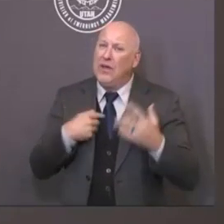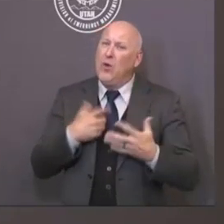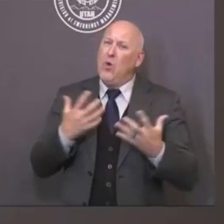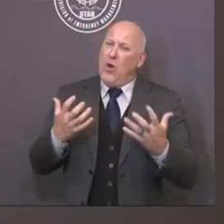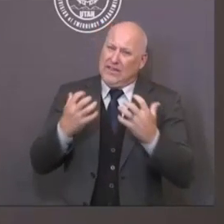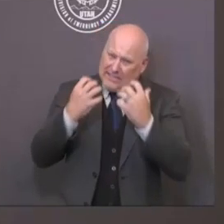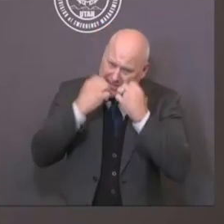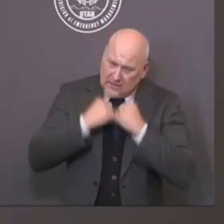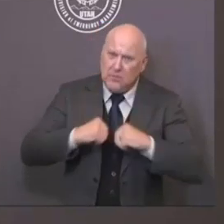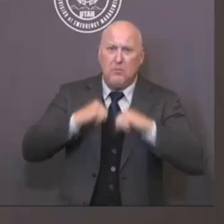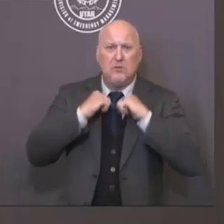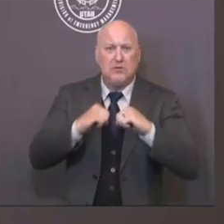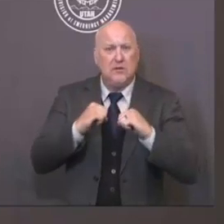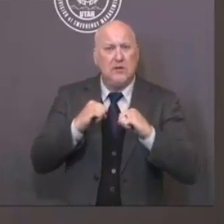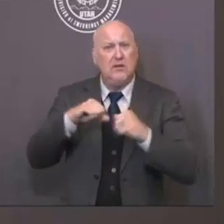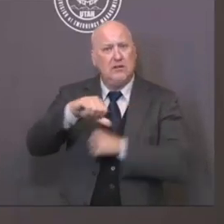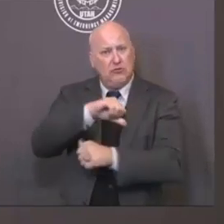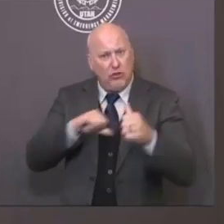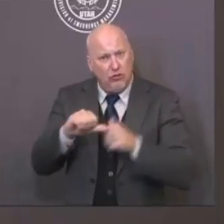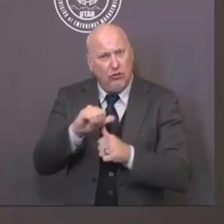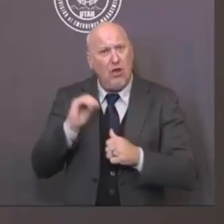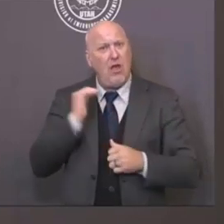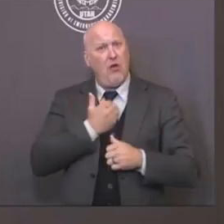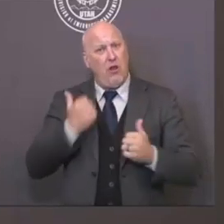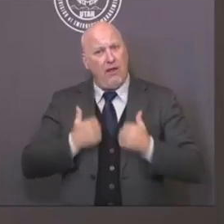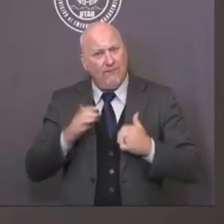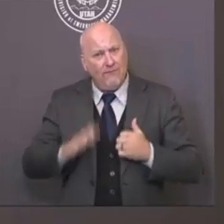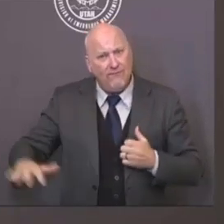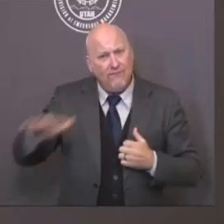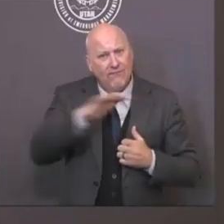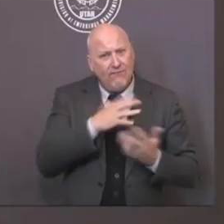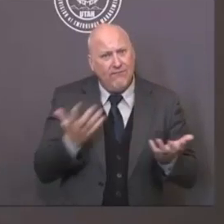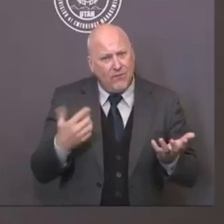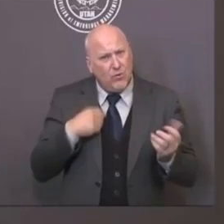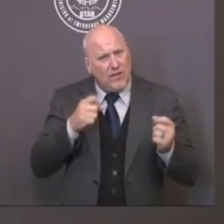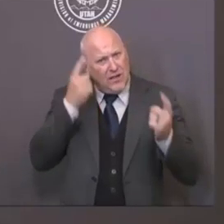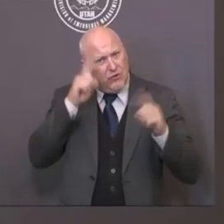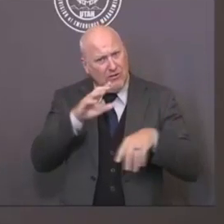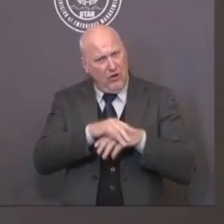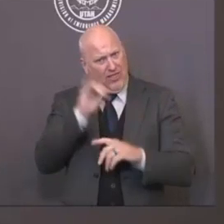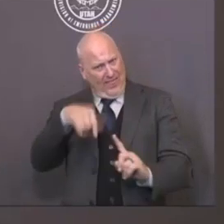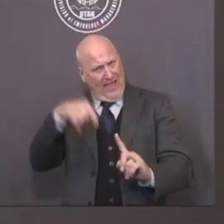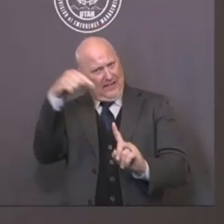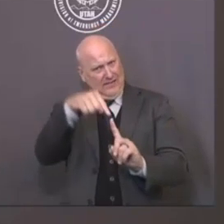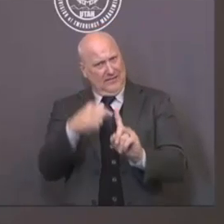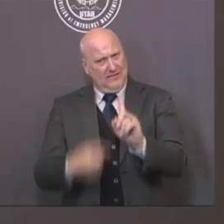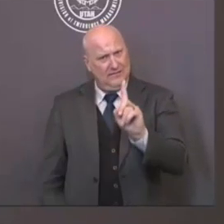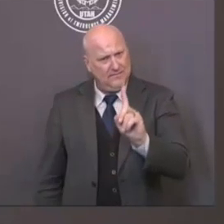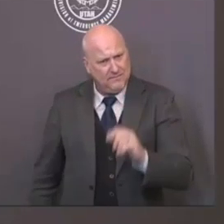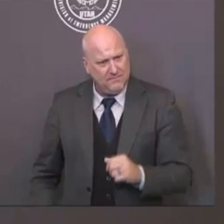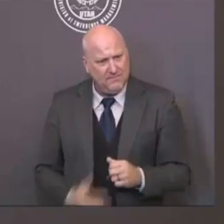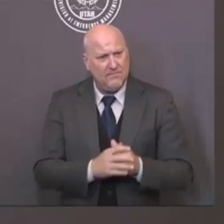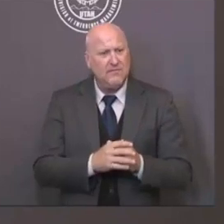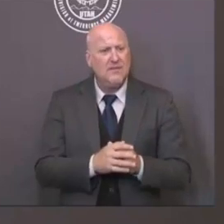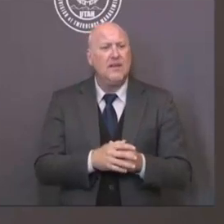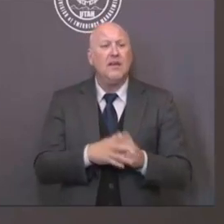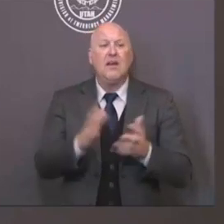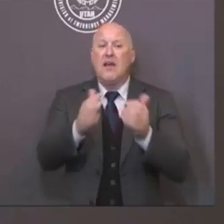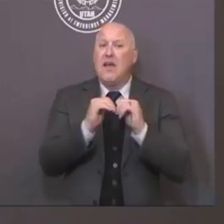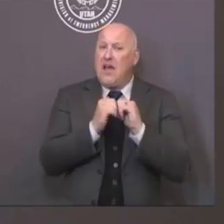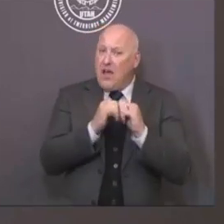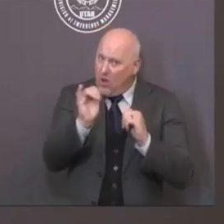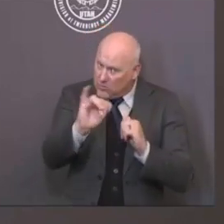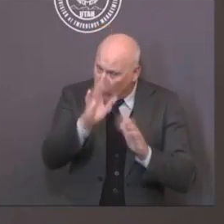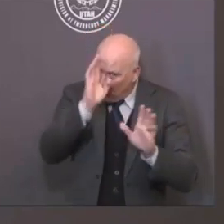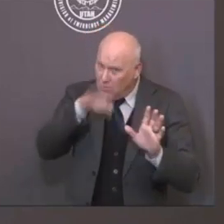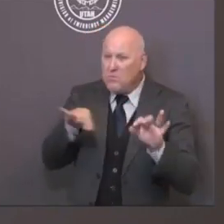but also the need at the same time to make sure that our economy stays functioning. It's a big, important